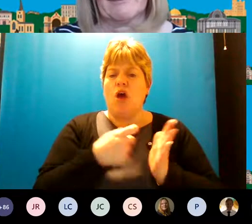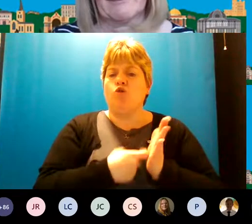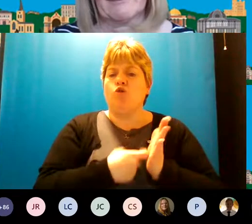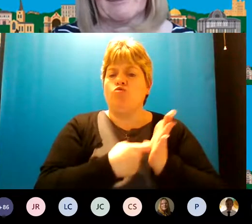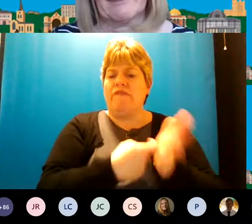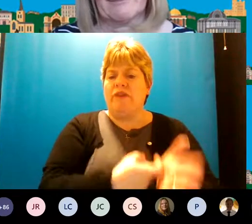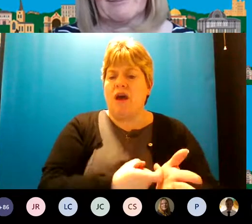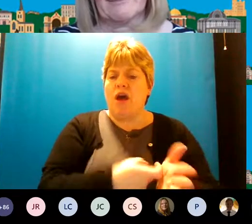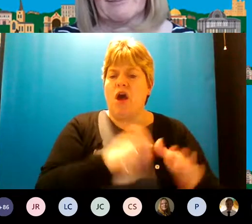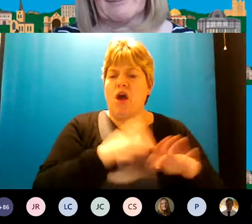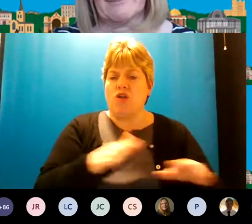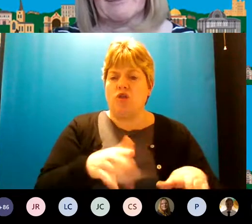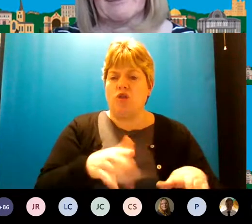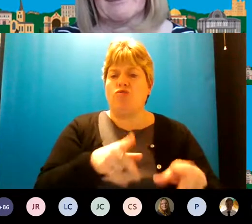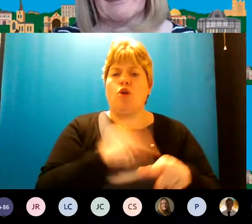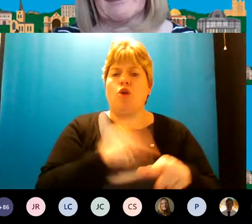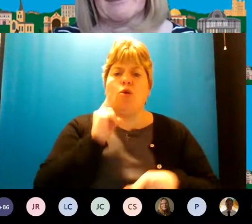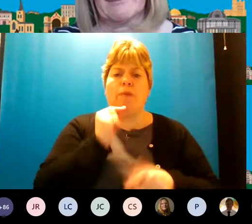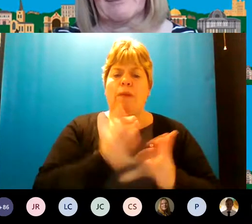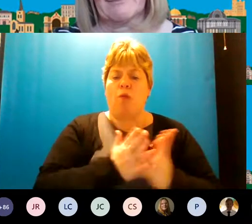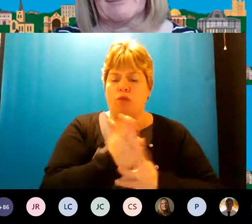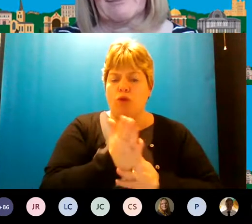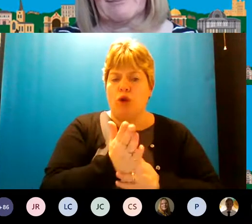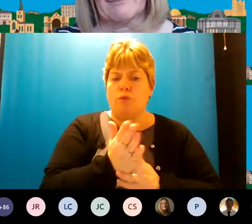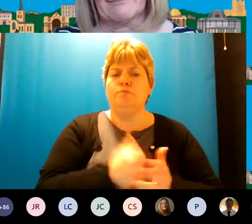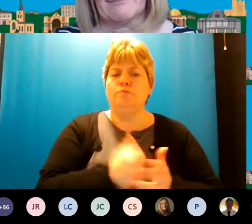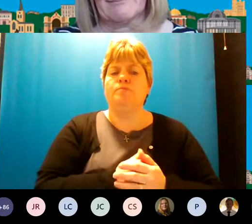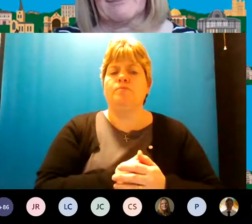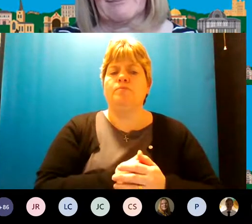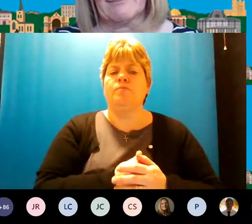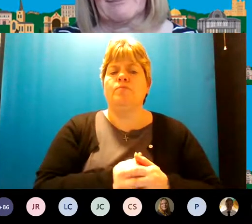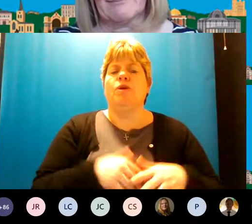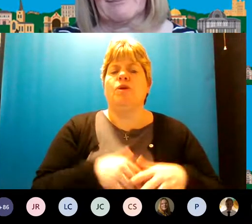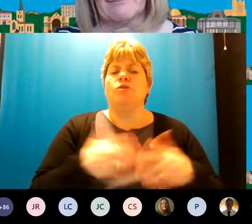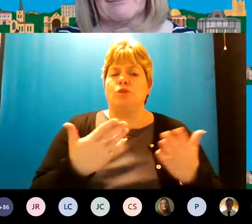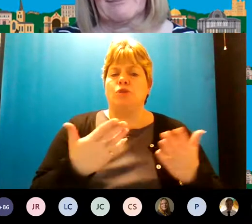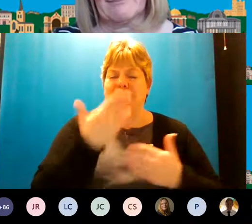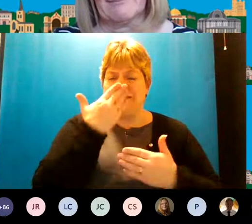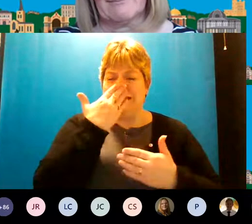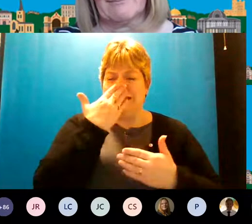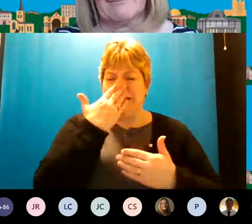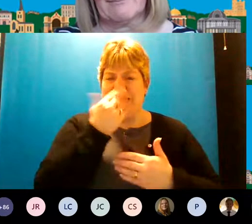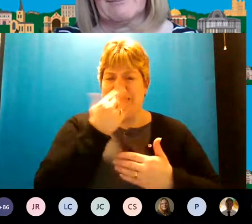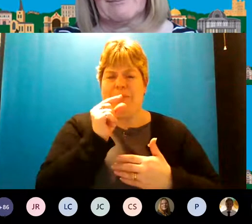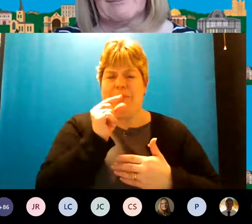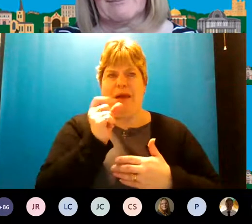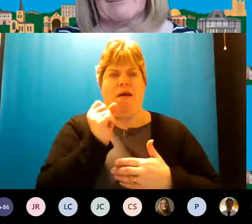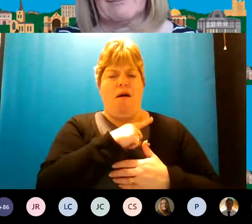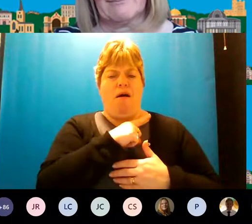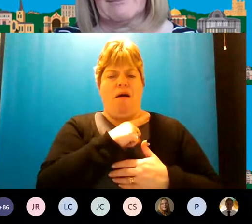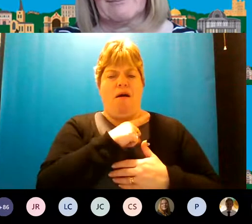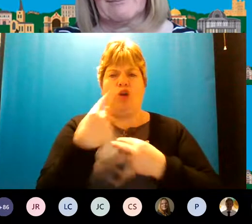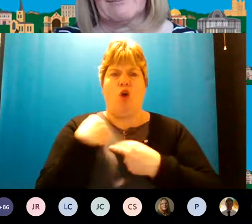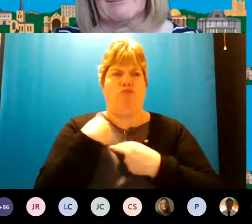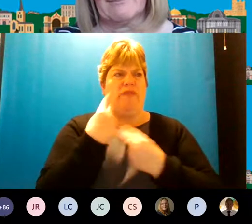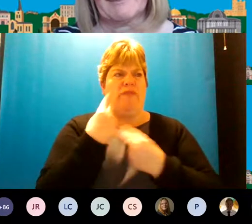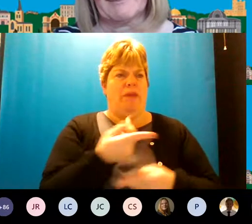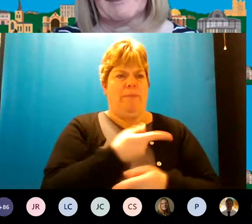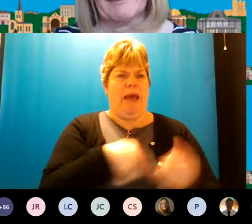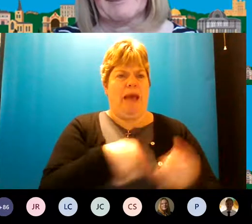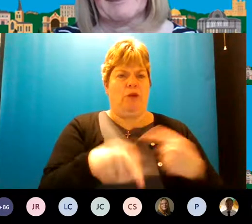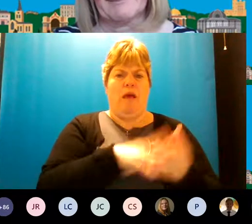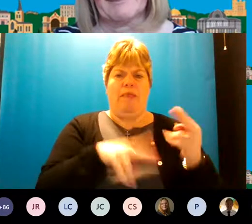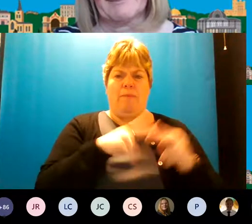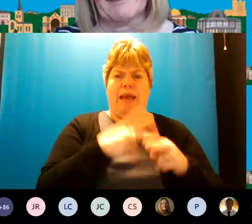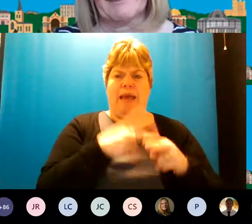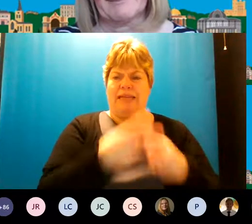children and young people through um so it seems a little bit odd that you're referring it back to the parents